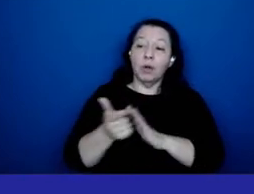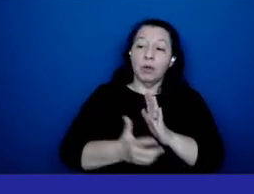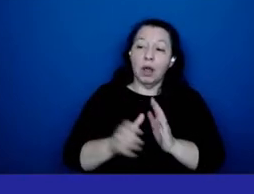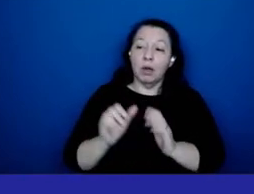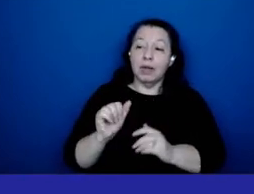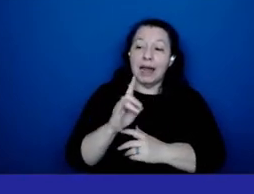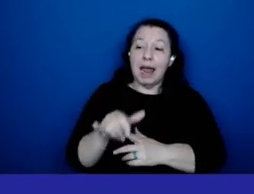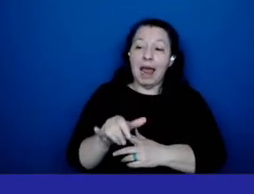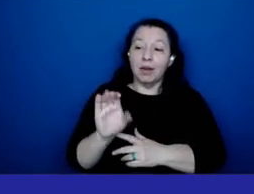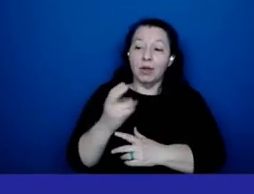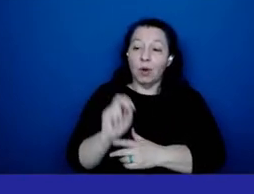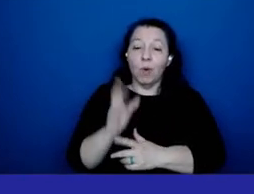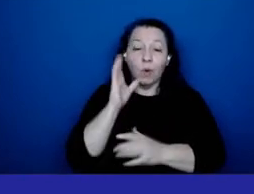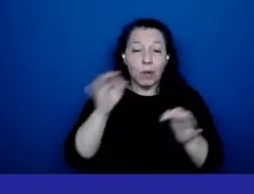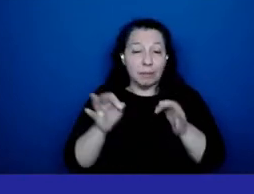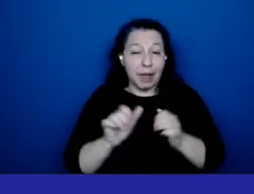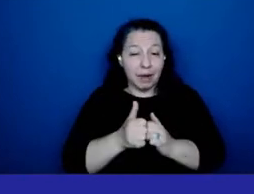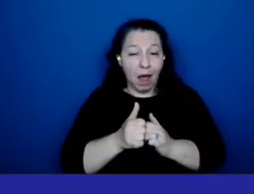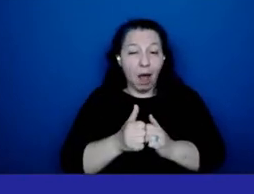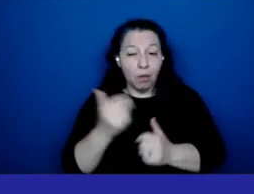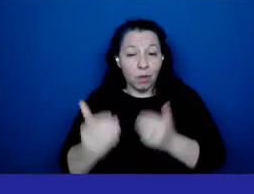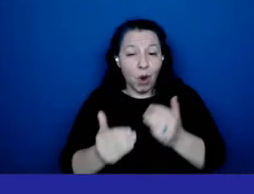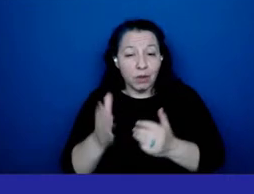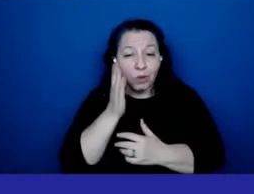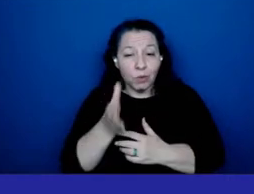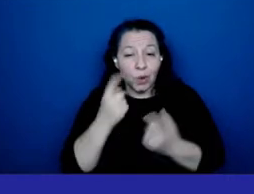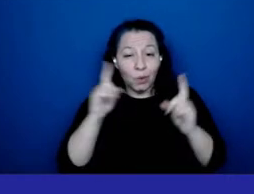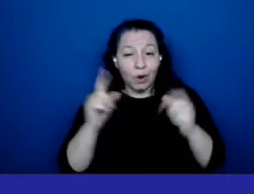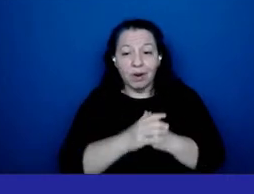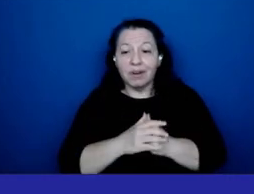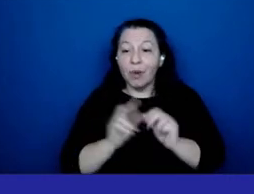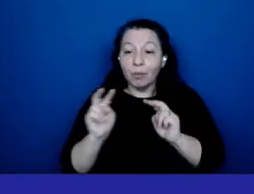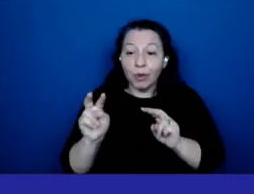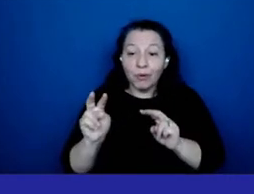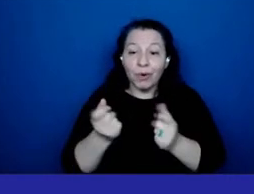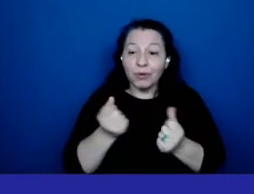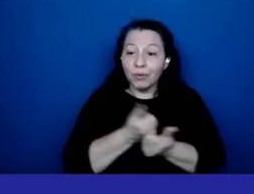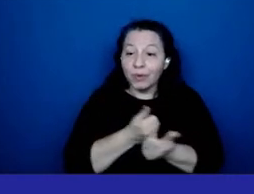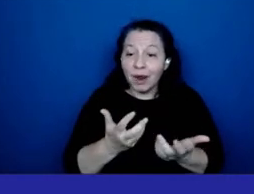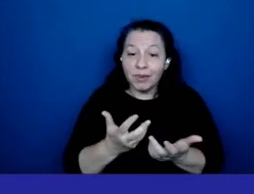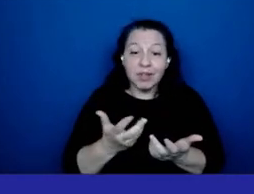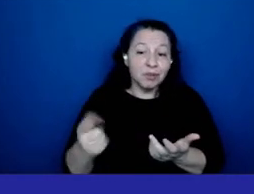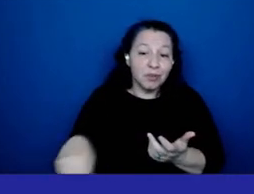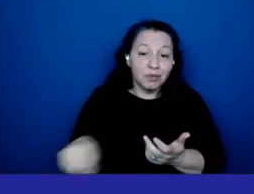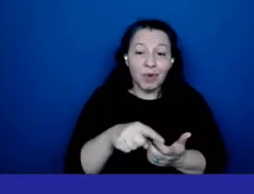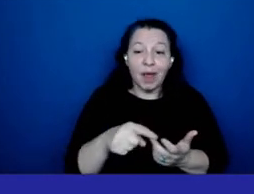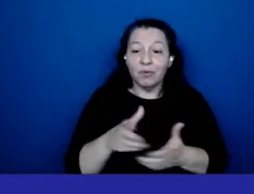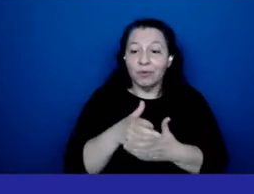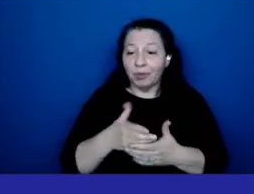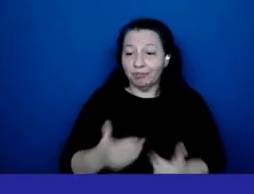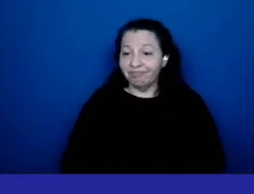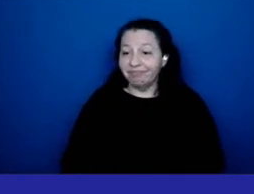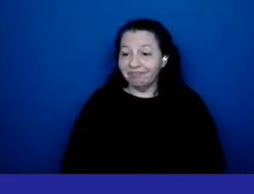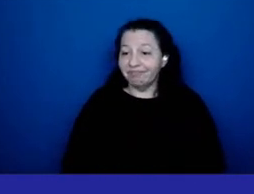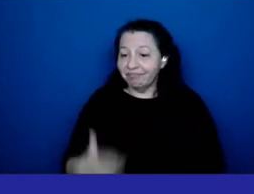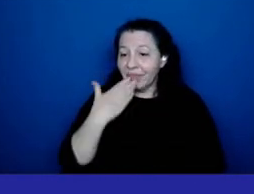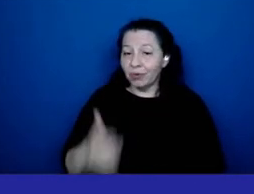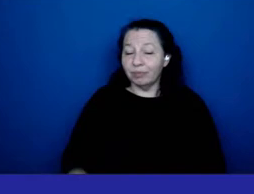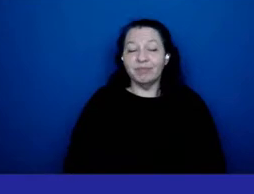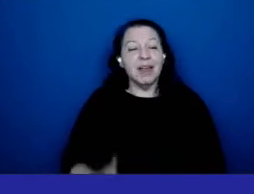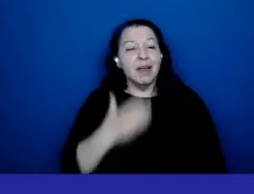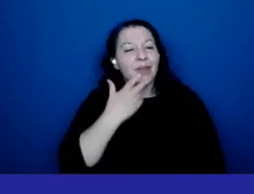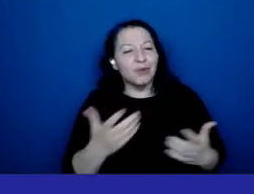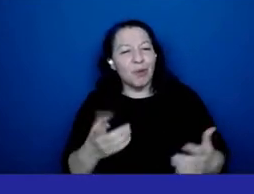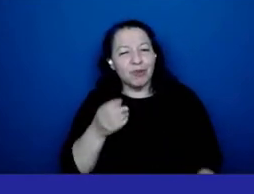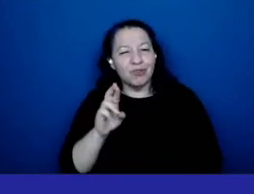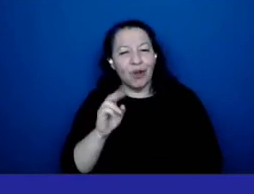to explain how the process works so i'm looking forward to what everyone has to say thank you great thank you so much dr